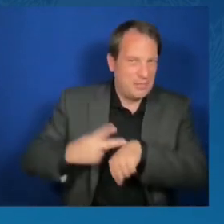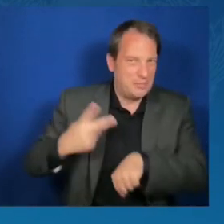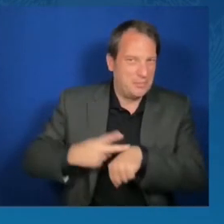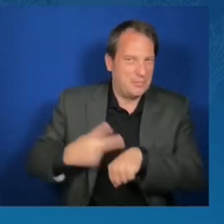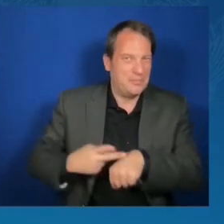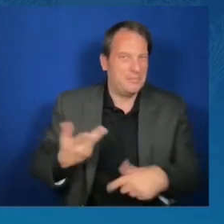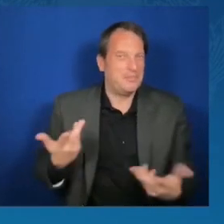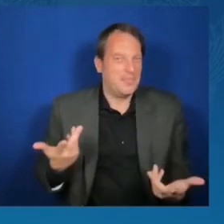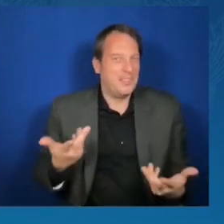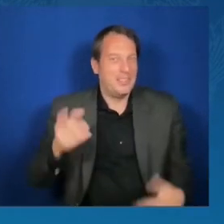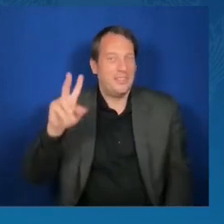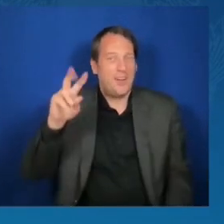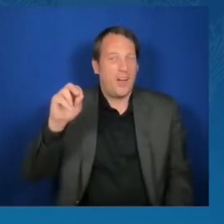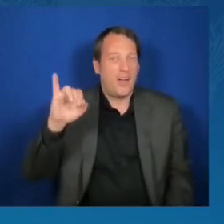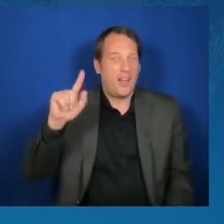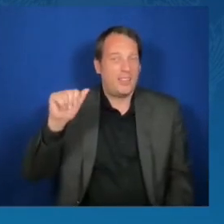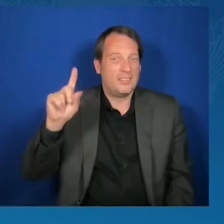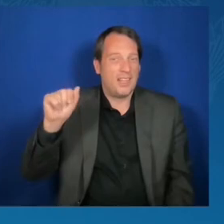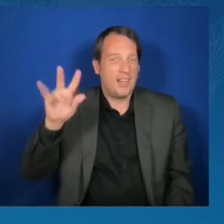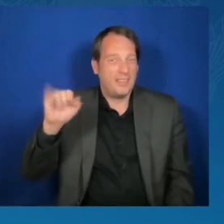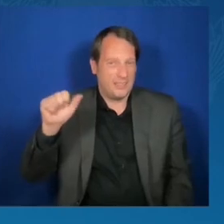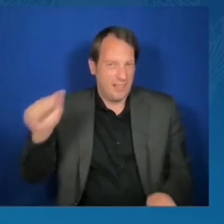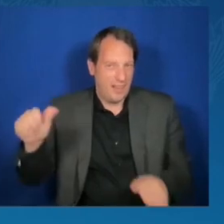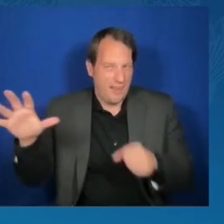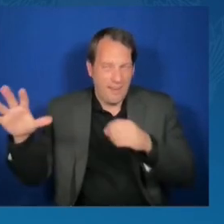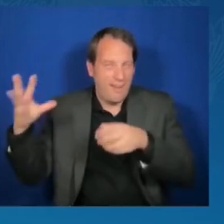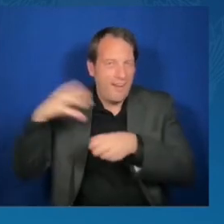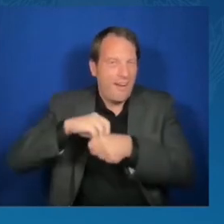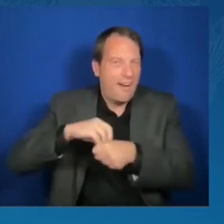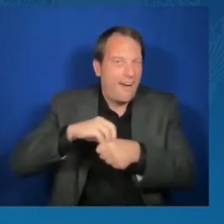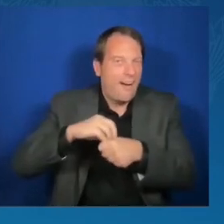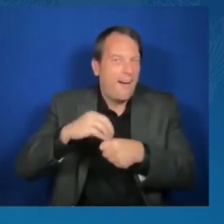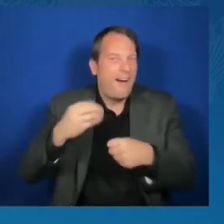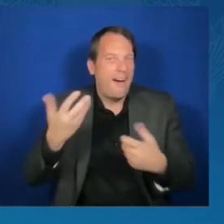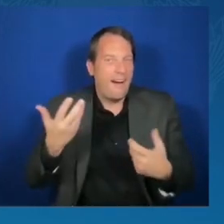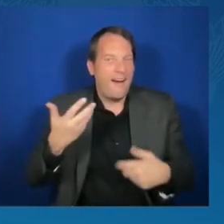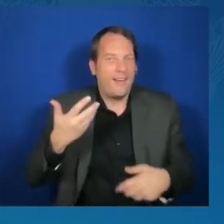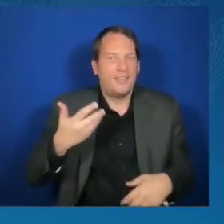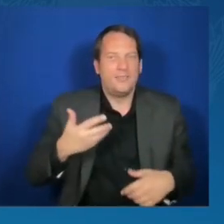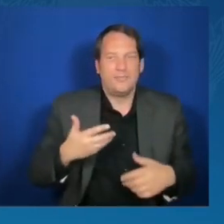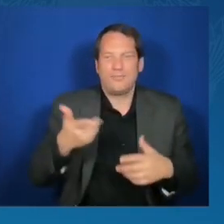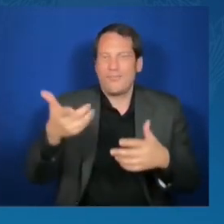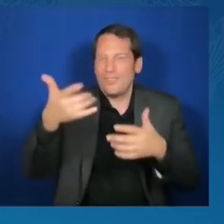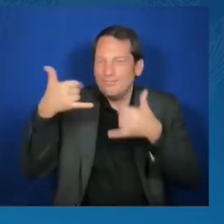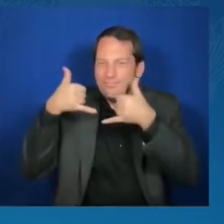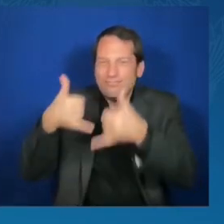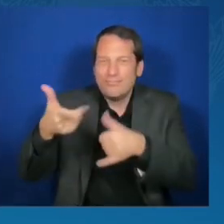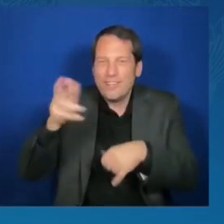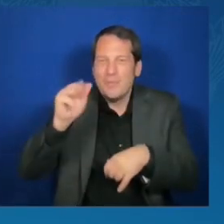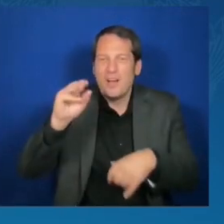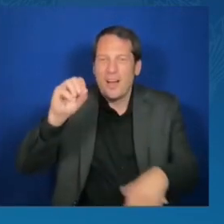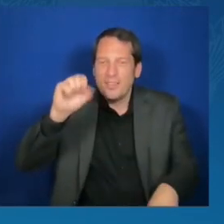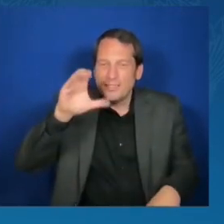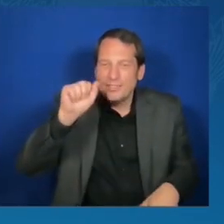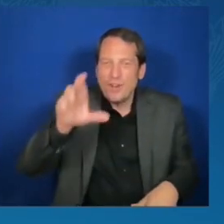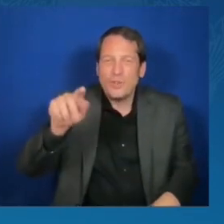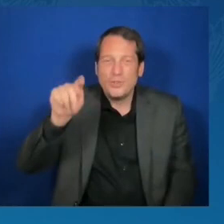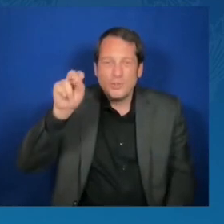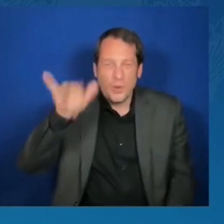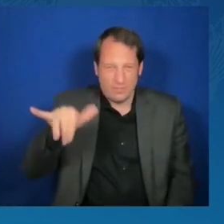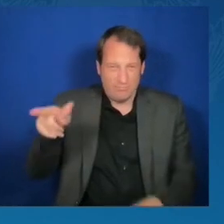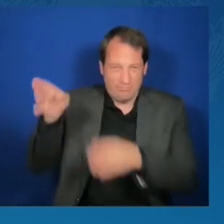on the mantelpiece. And because this is an initiative that President Biden launched,